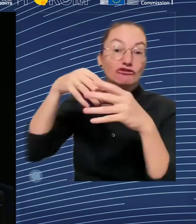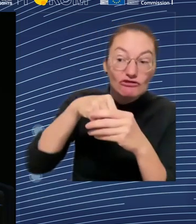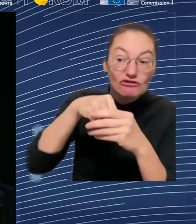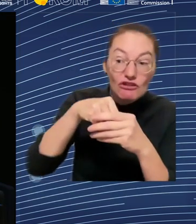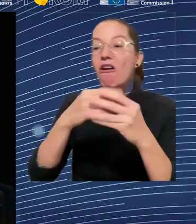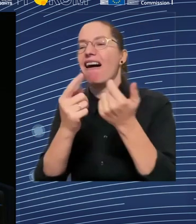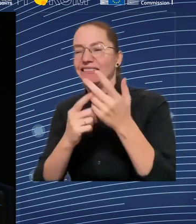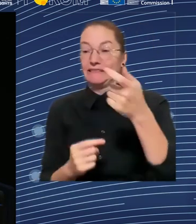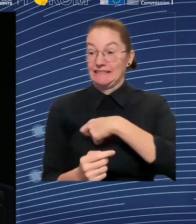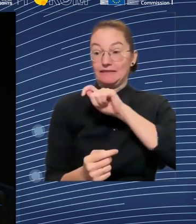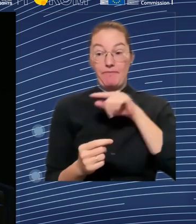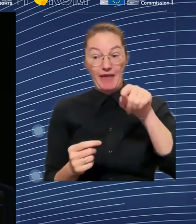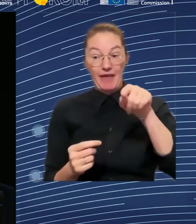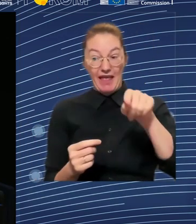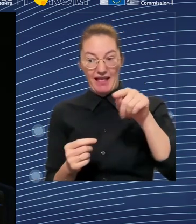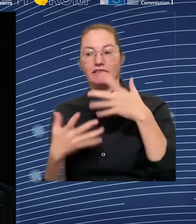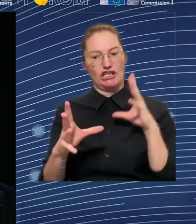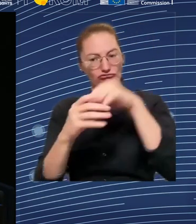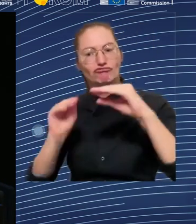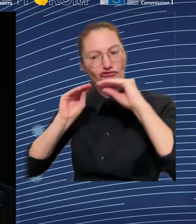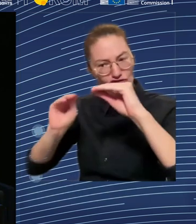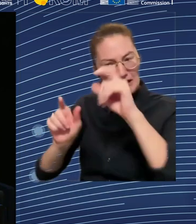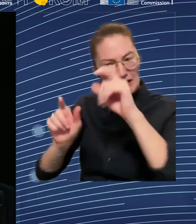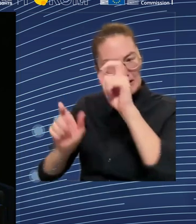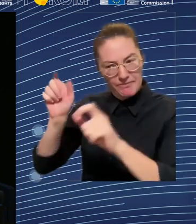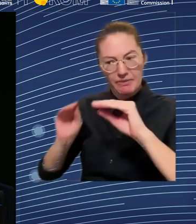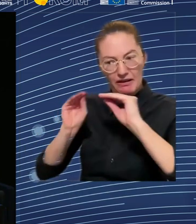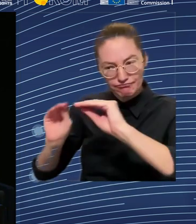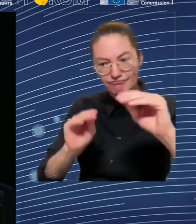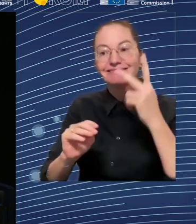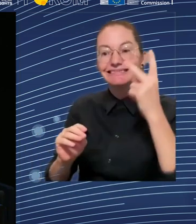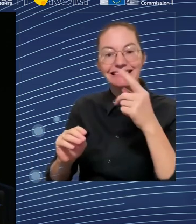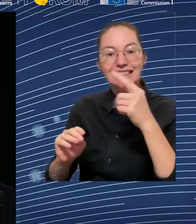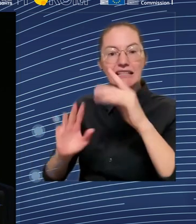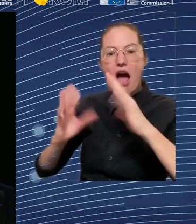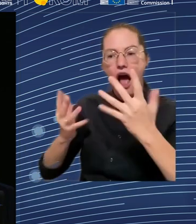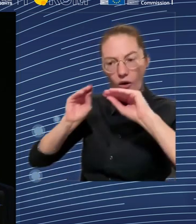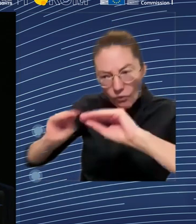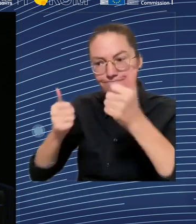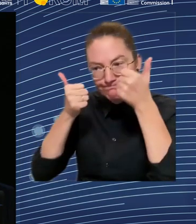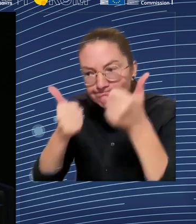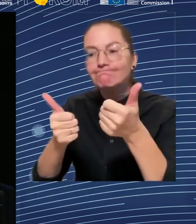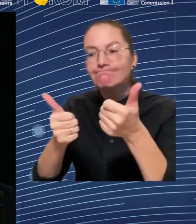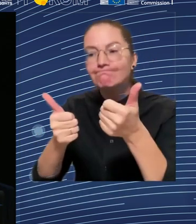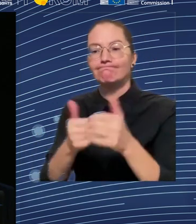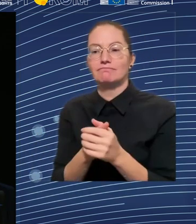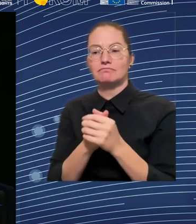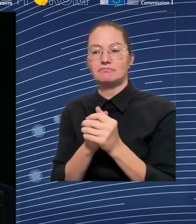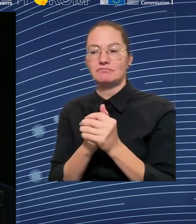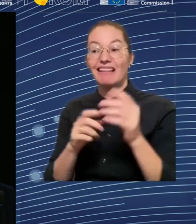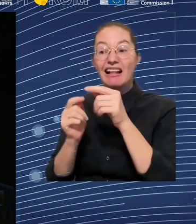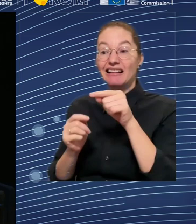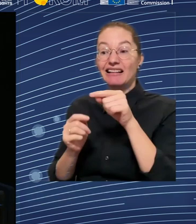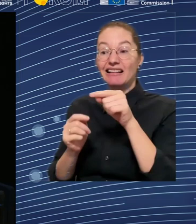I say public, I'm not in the public sector, but public employment services have to look at demand and really collaborate with them.